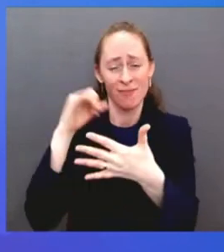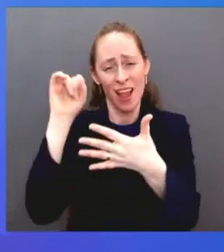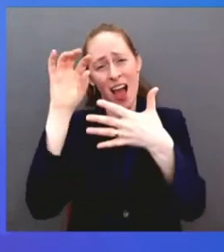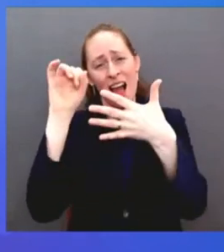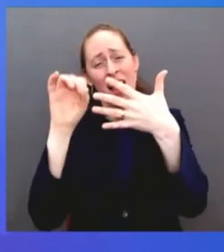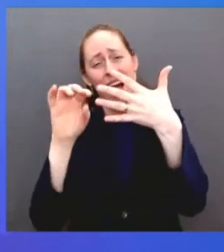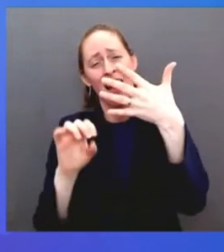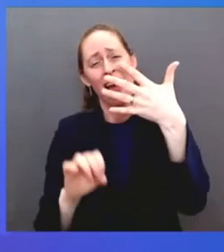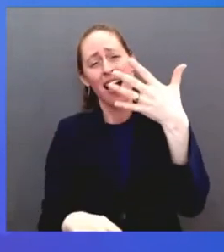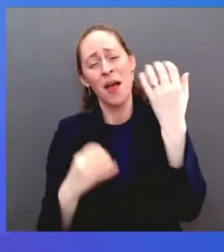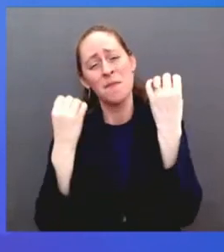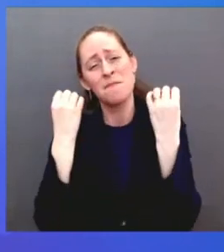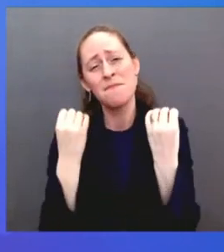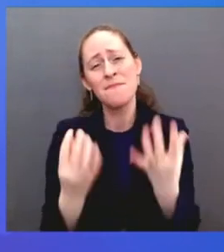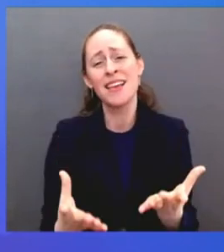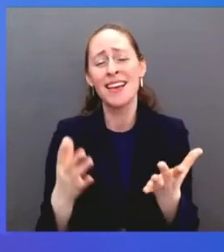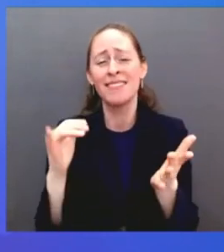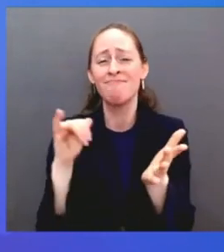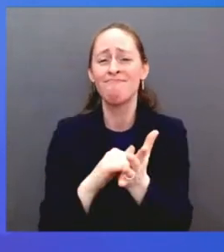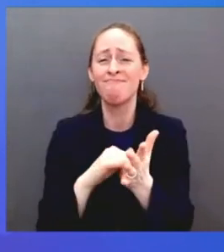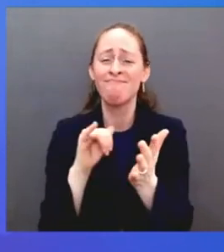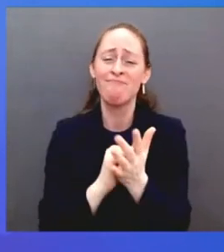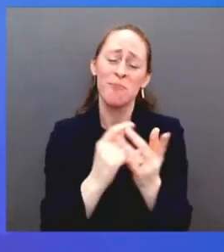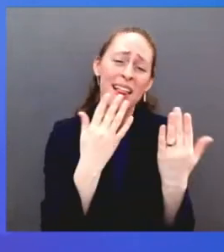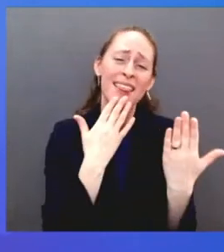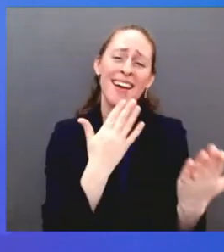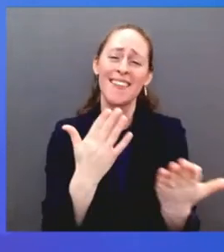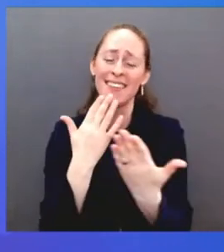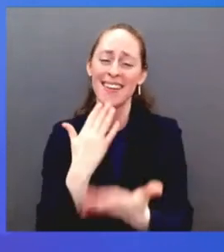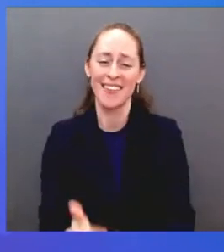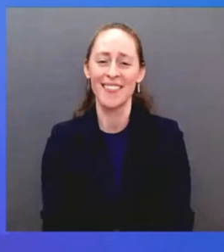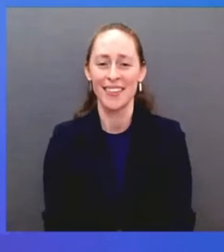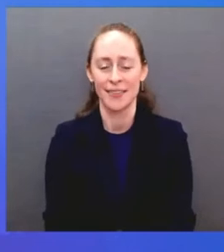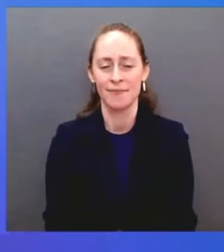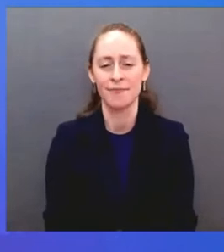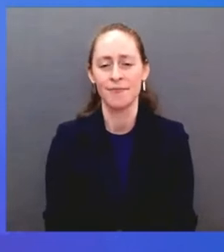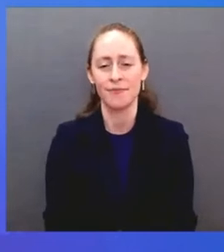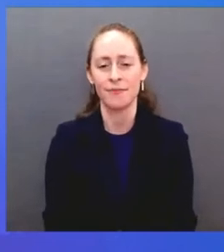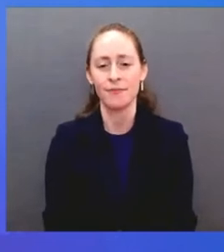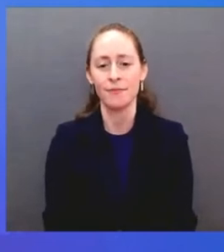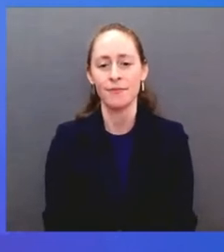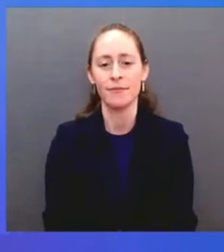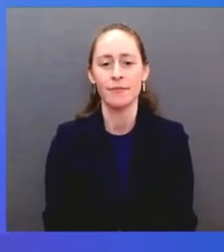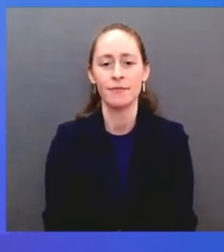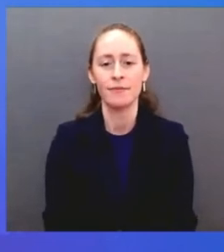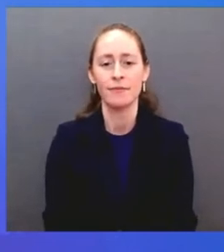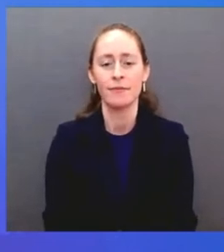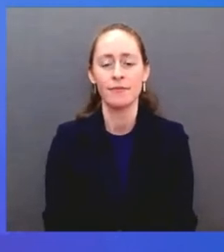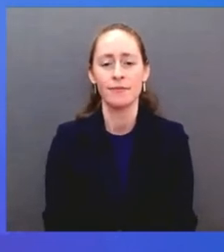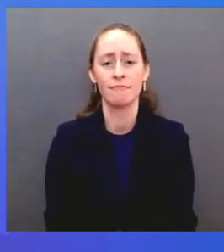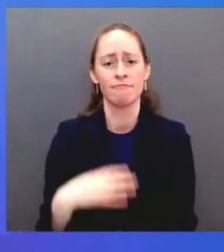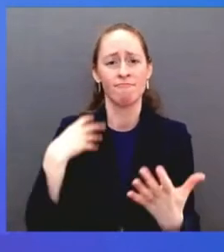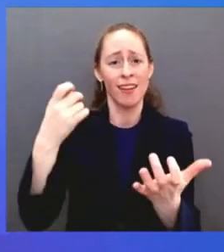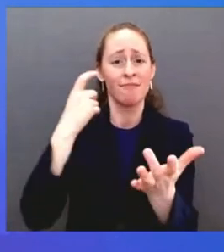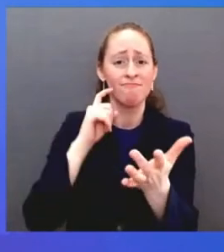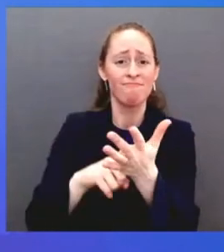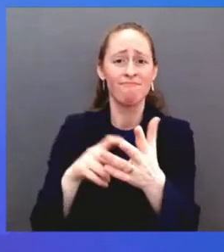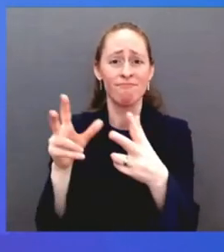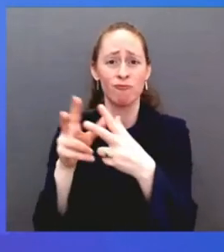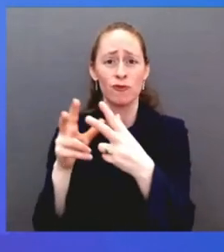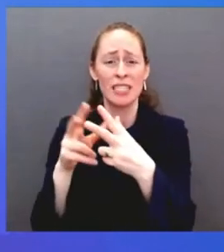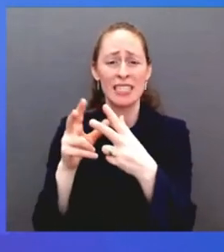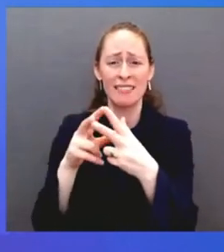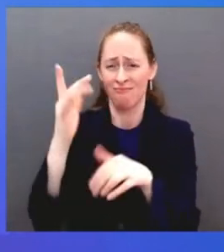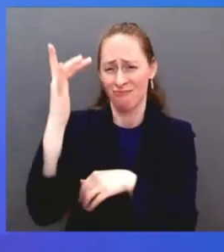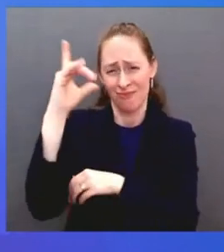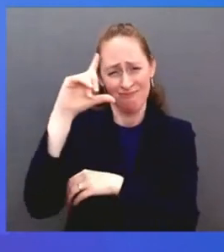must mention specifically the three brilliant jurists for whom I had the privilege of serving as a law clerk at the